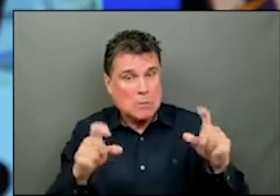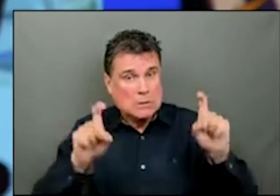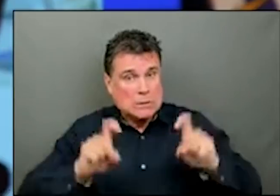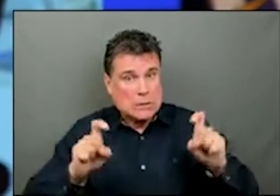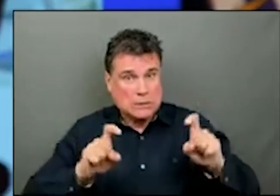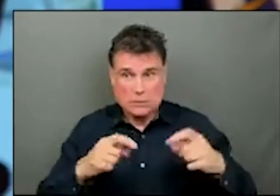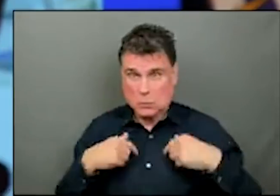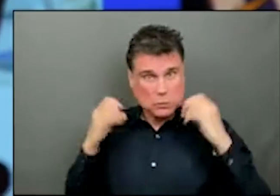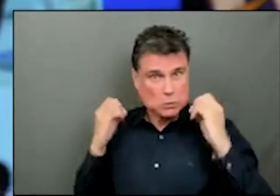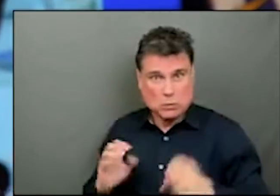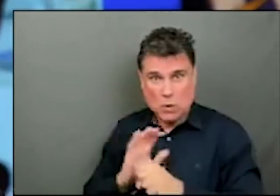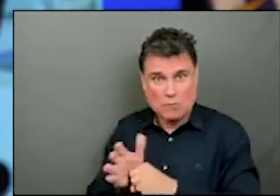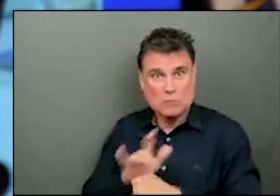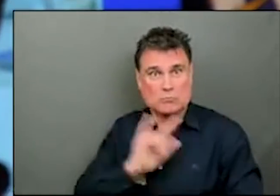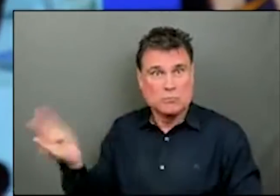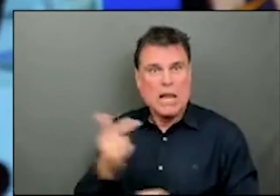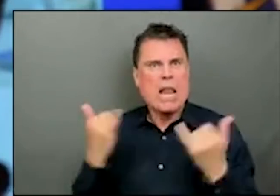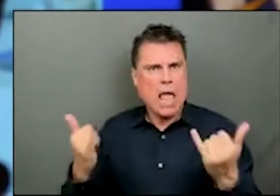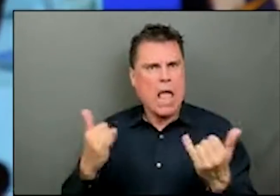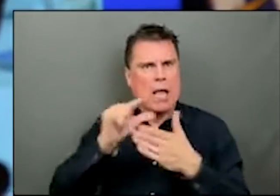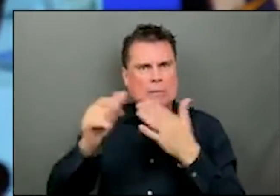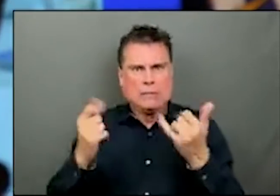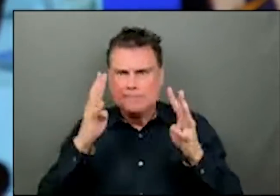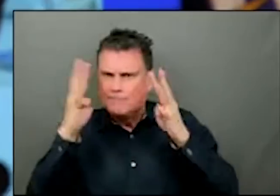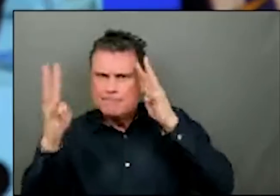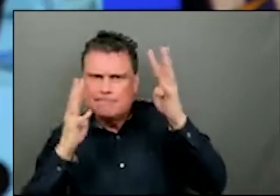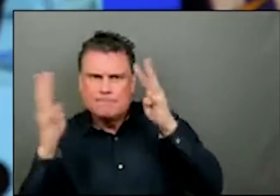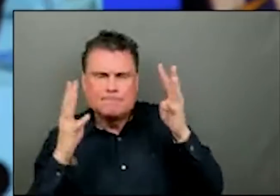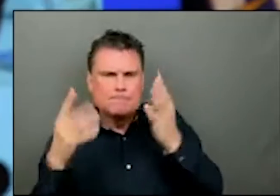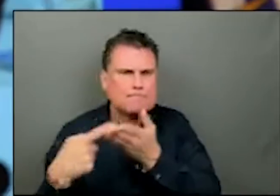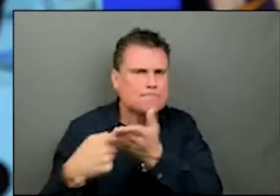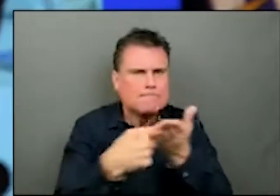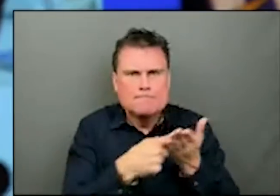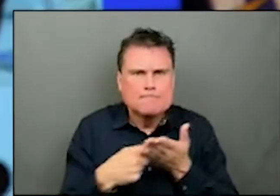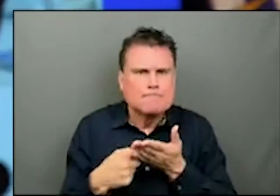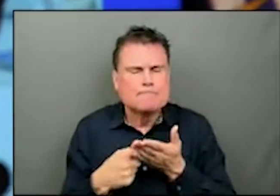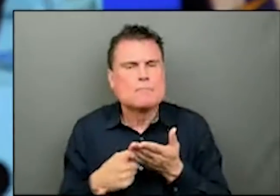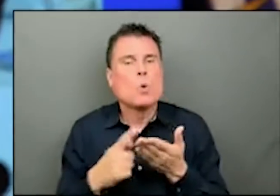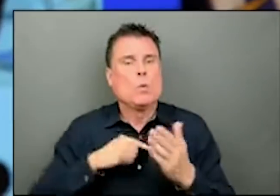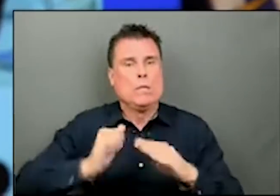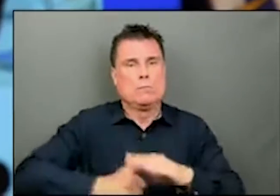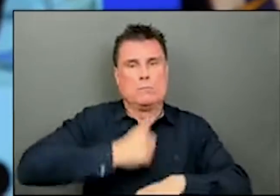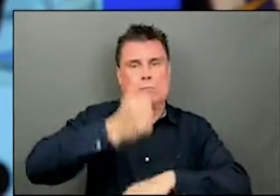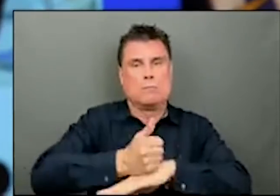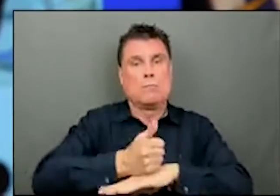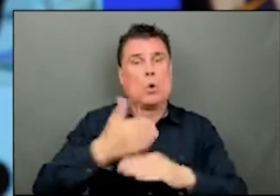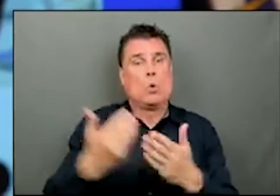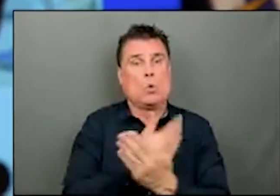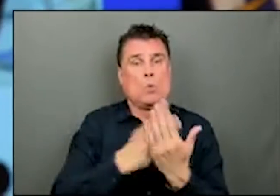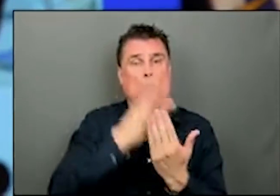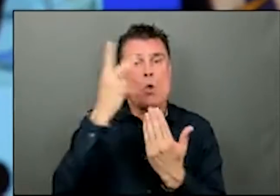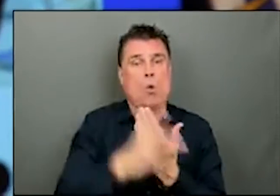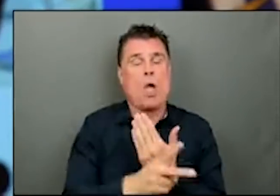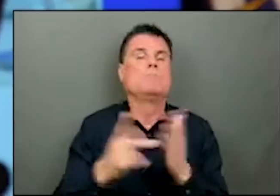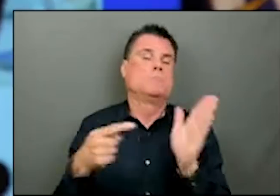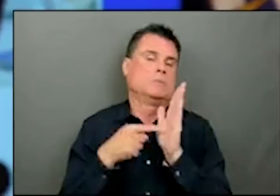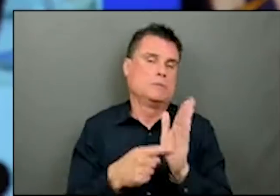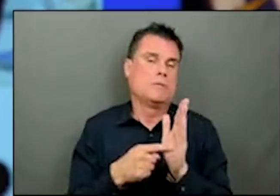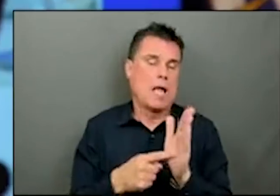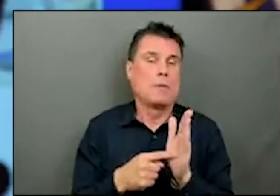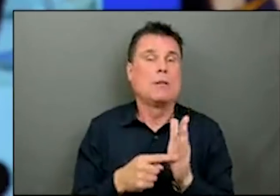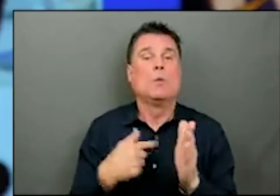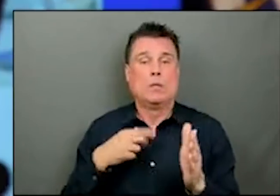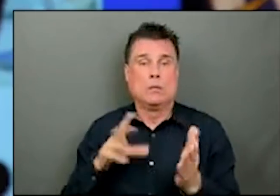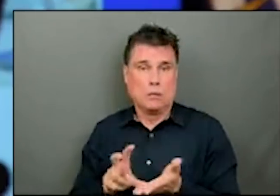have ever contemplated. Being able to pull together programs like the circuit breaker resources that Minister Callon and his team have put together